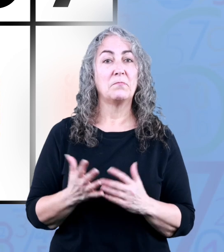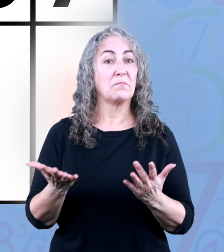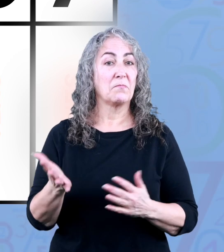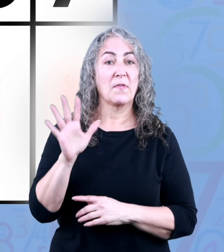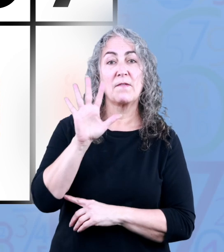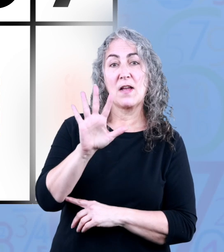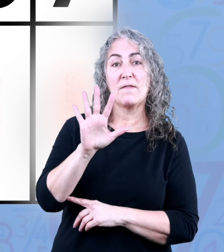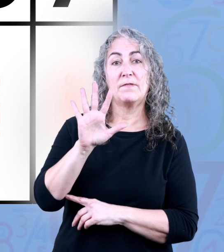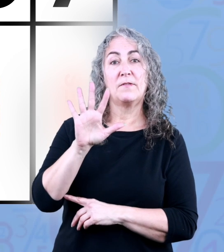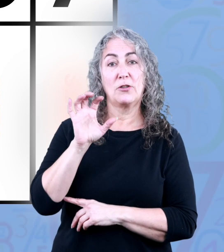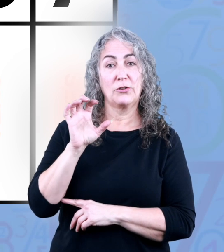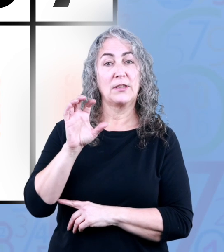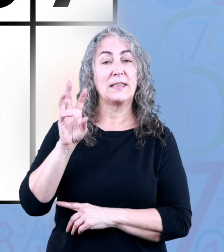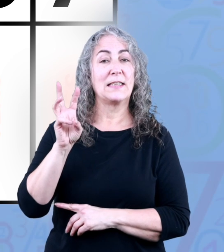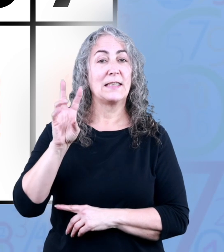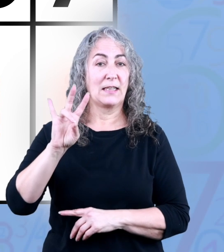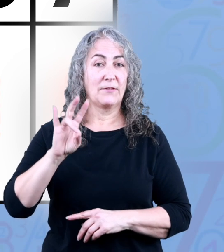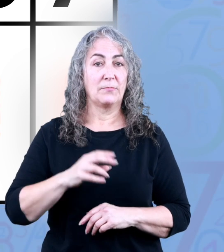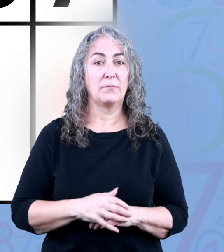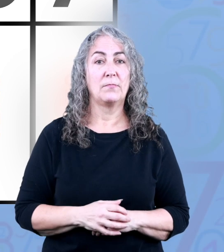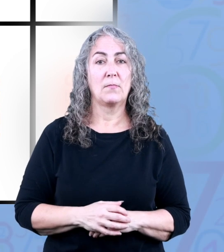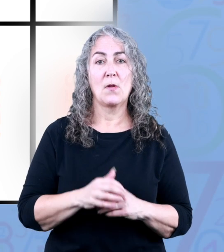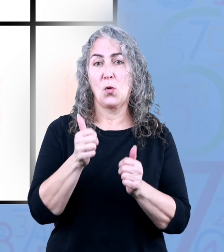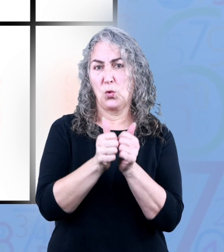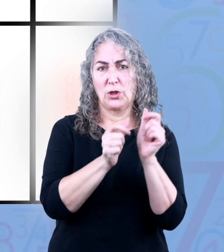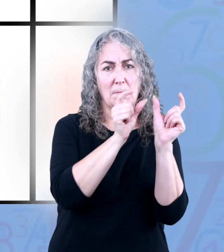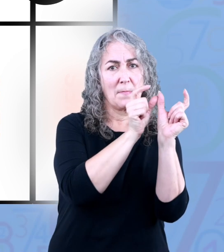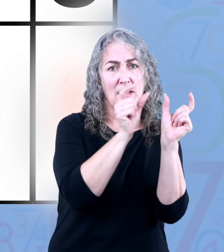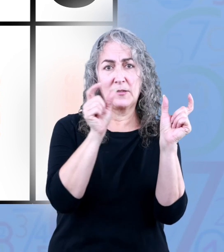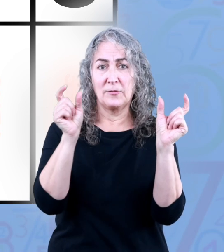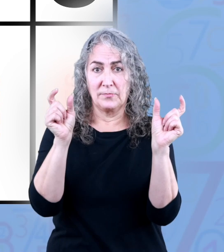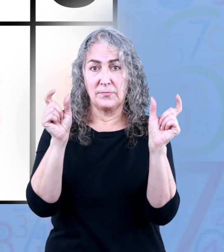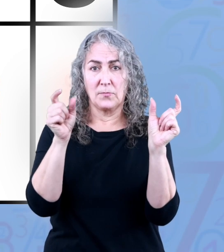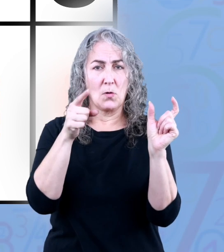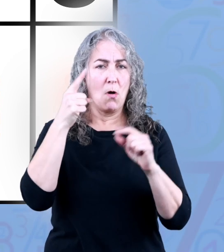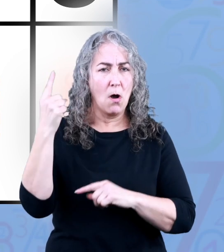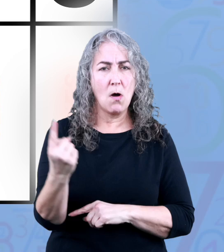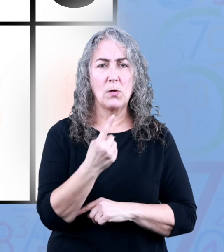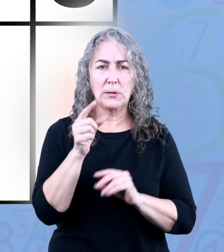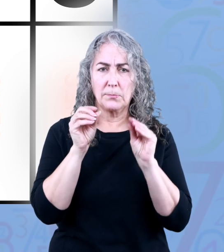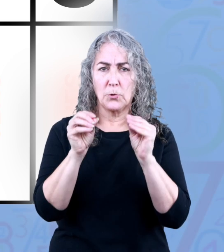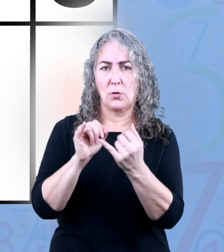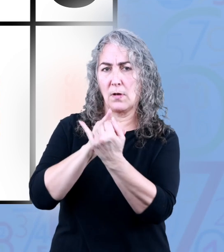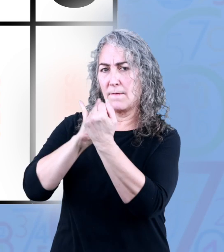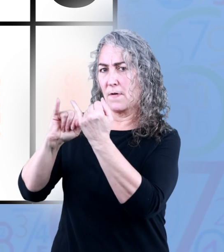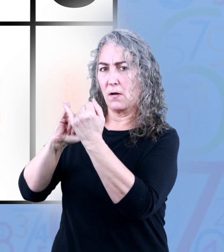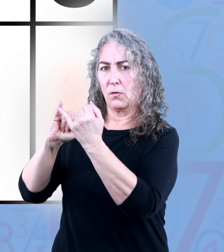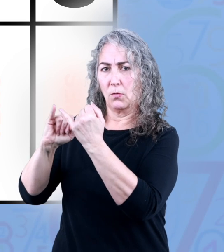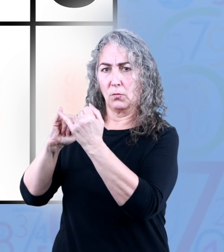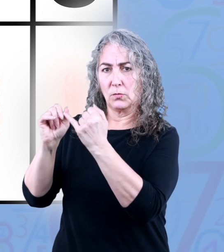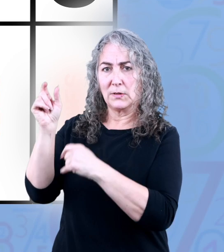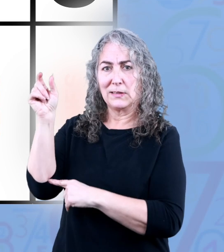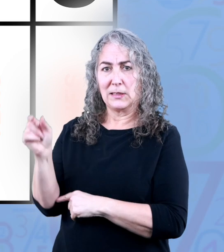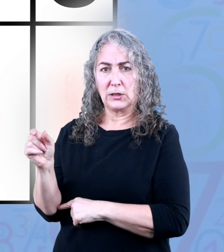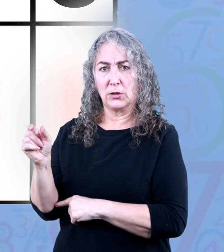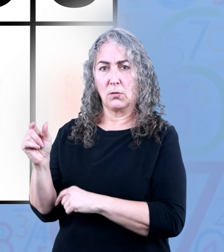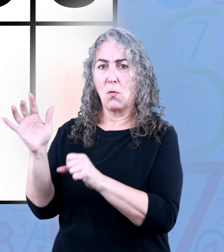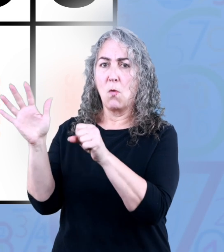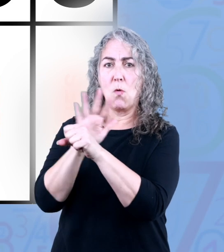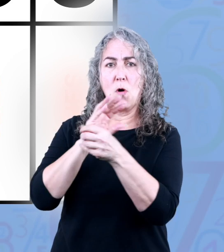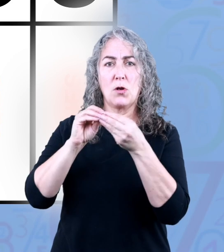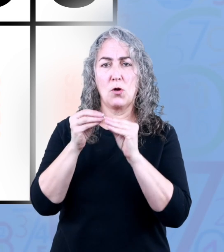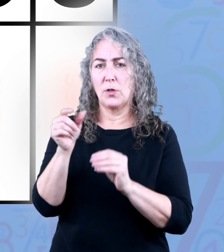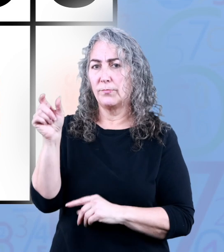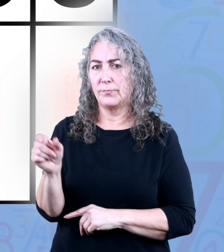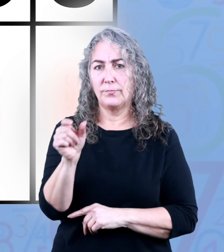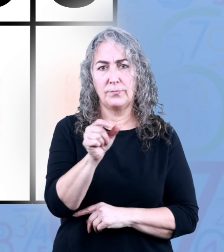567 with place value you will always put the final digit of any whole number